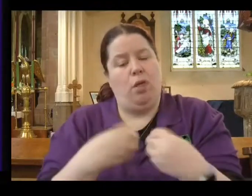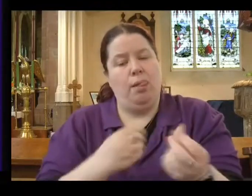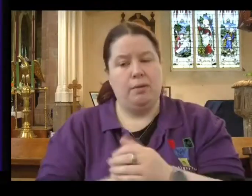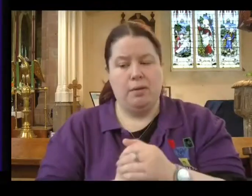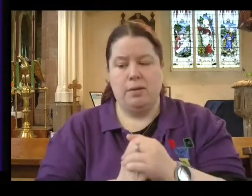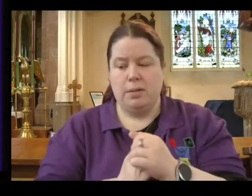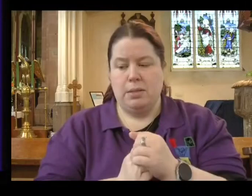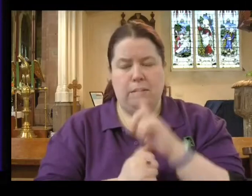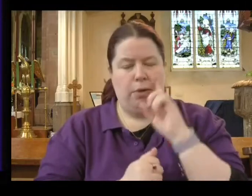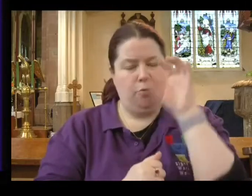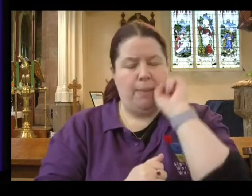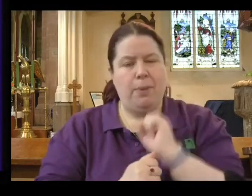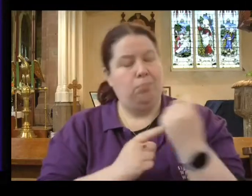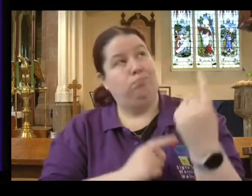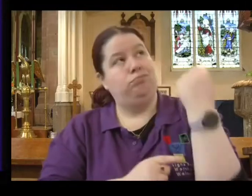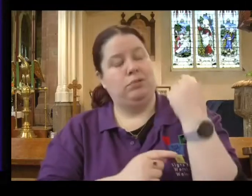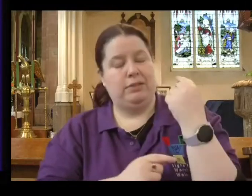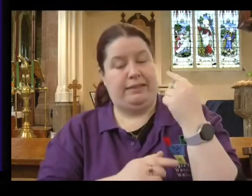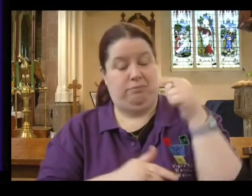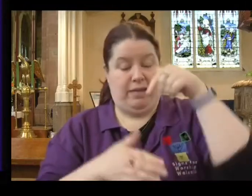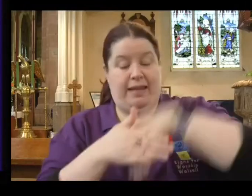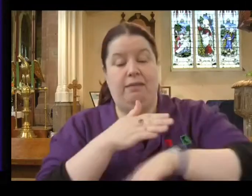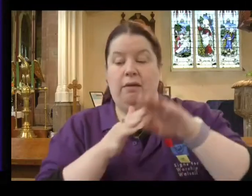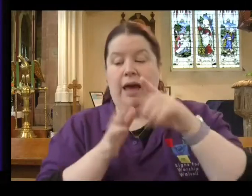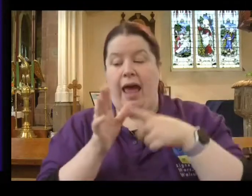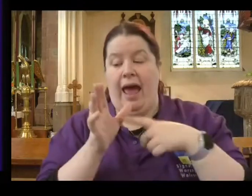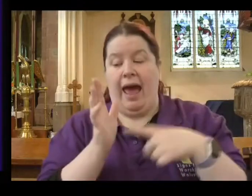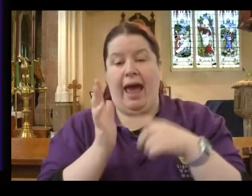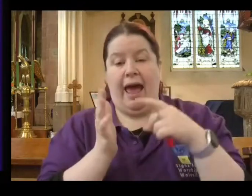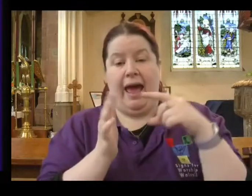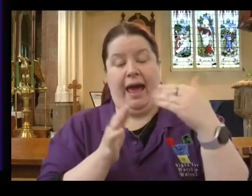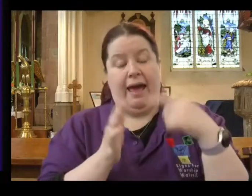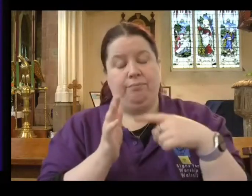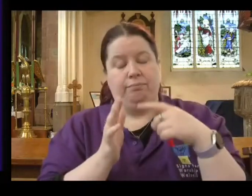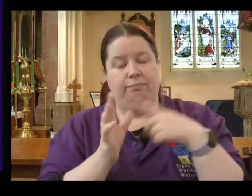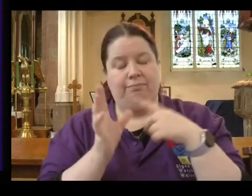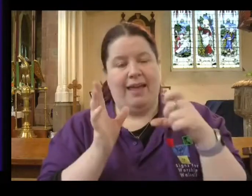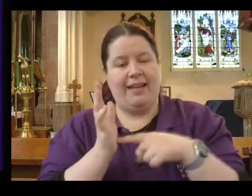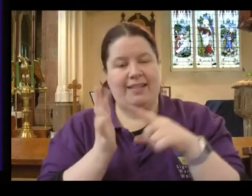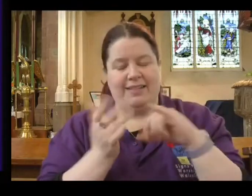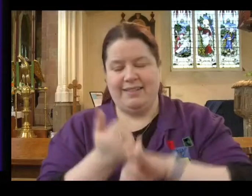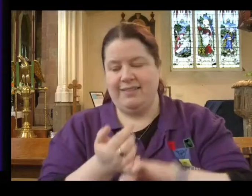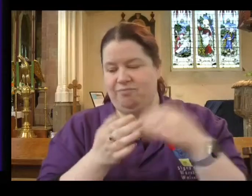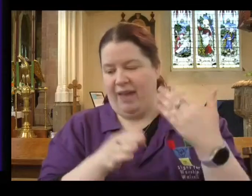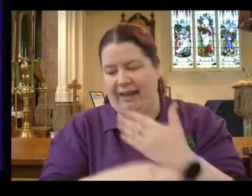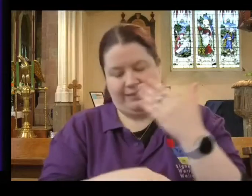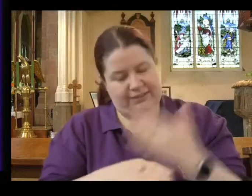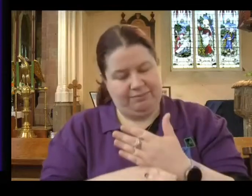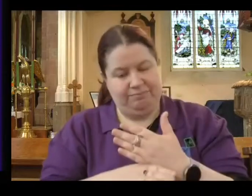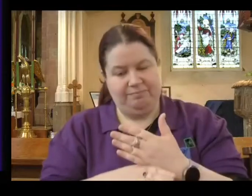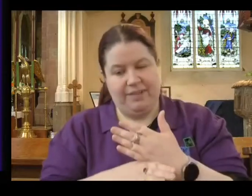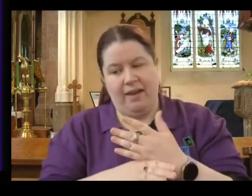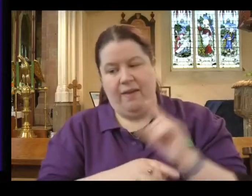It appears in the book of Acts by name. The first European convert in Paul's missionary journey